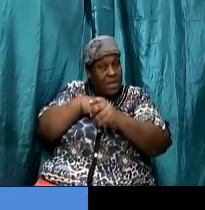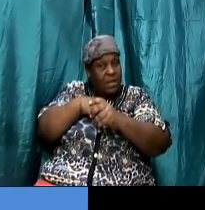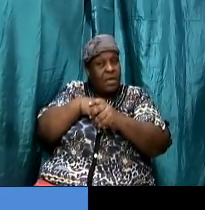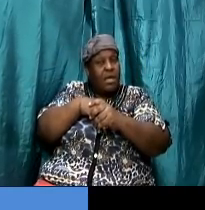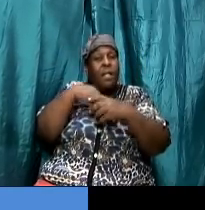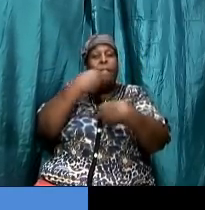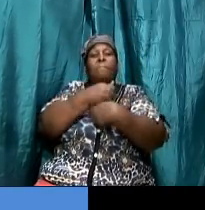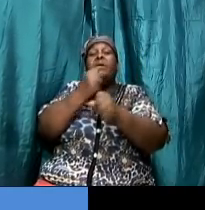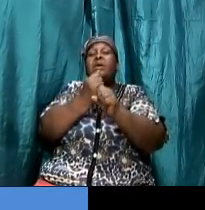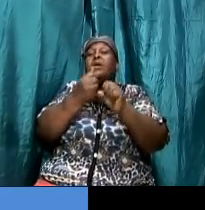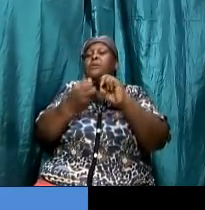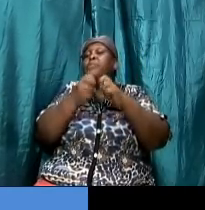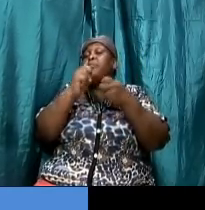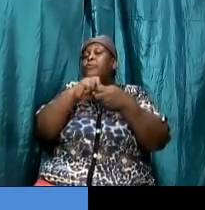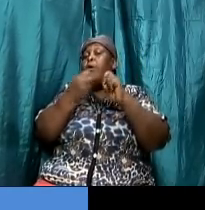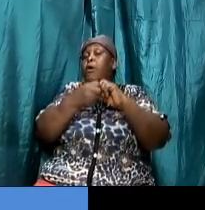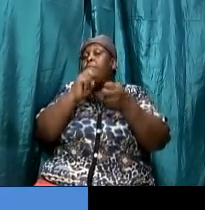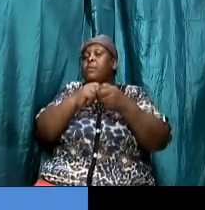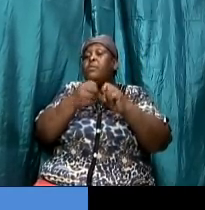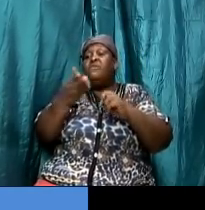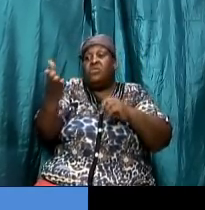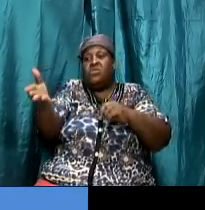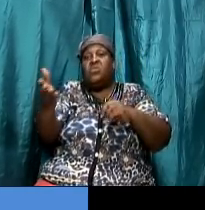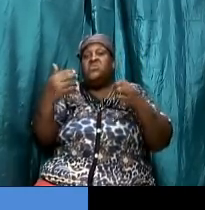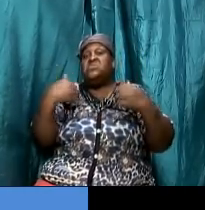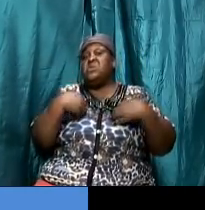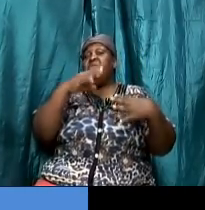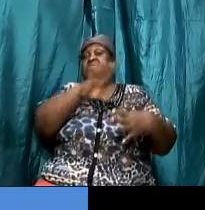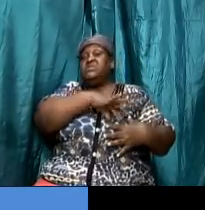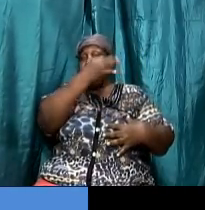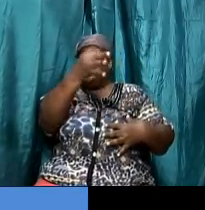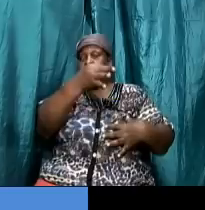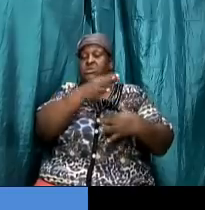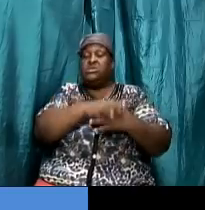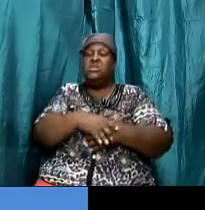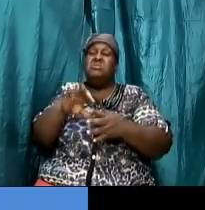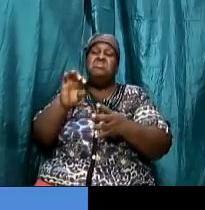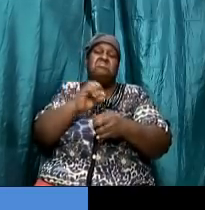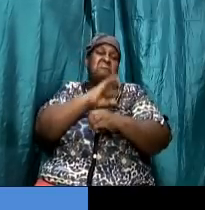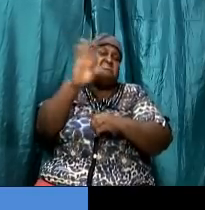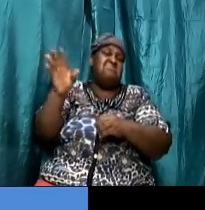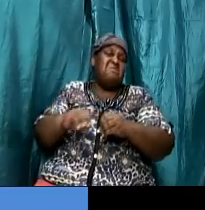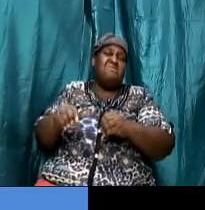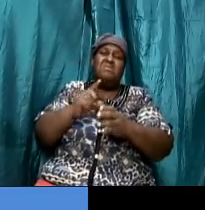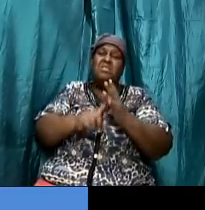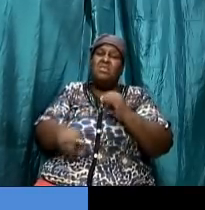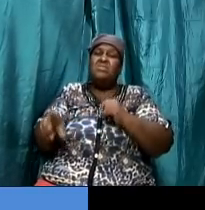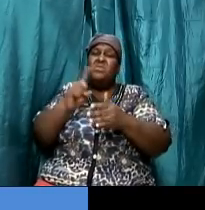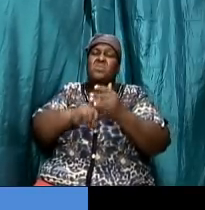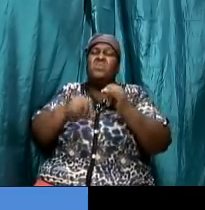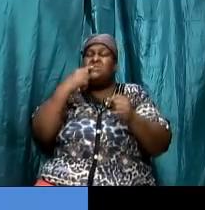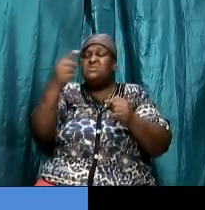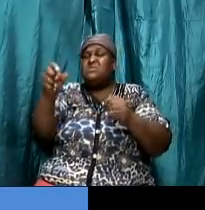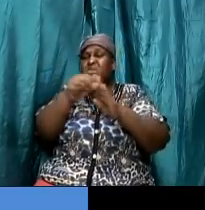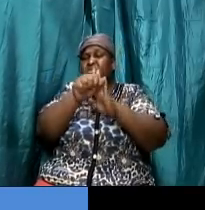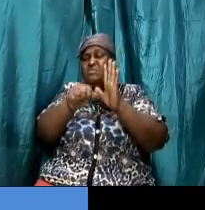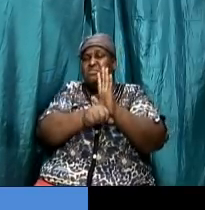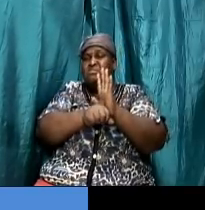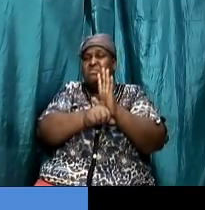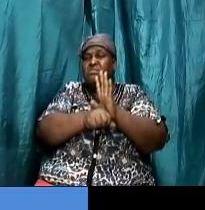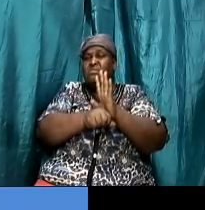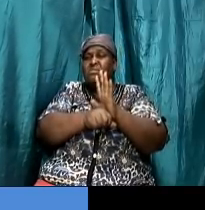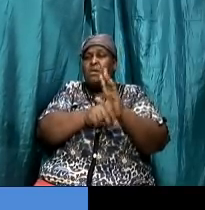of those who are of the spirit he said nevertheless what say the scripture cast